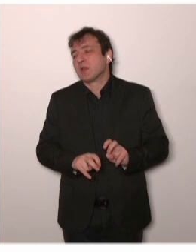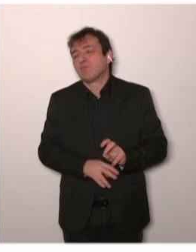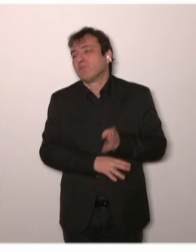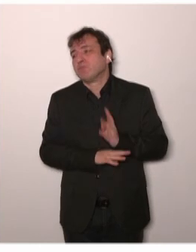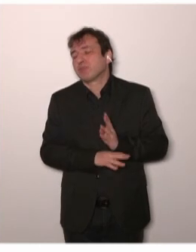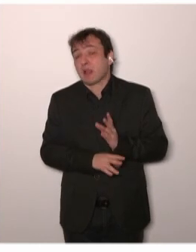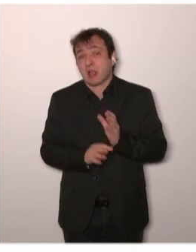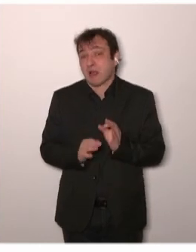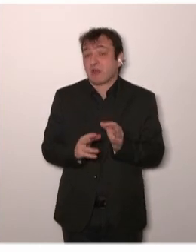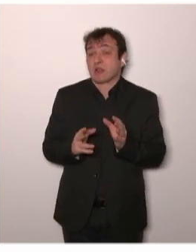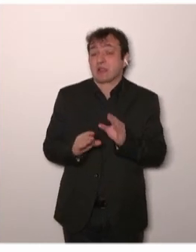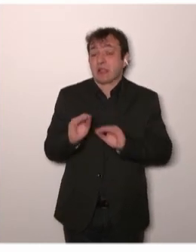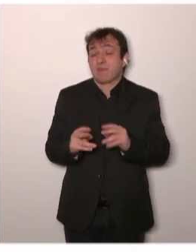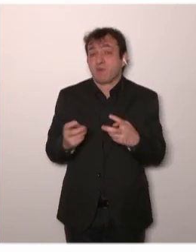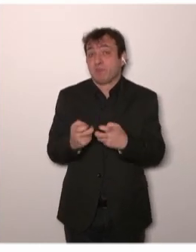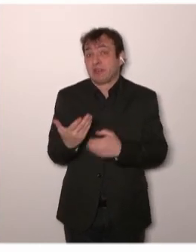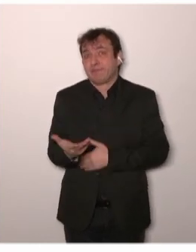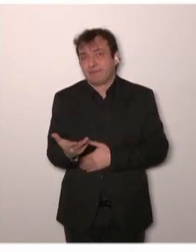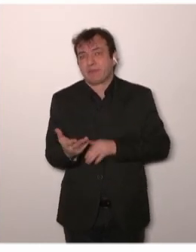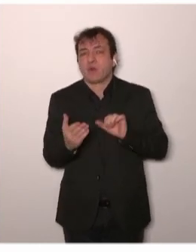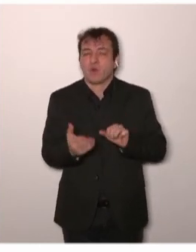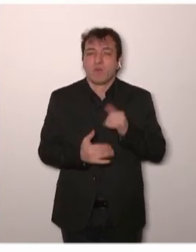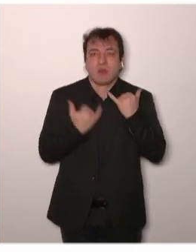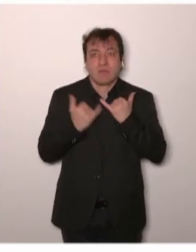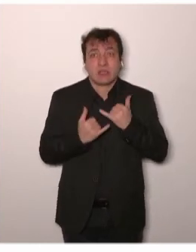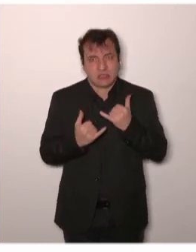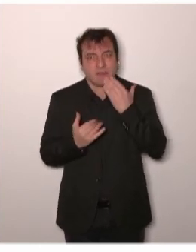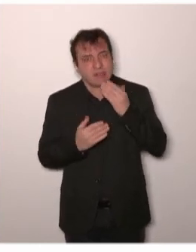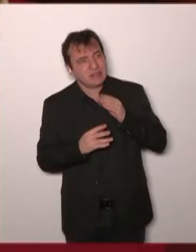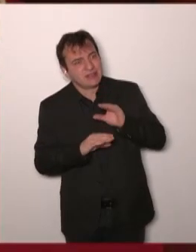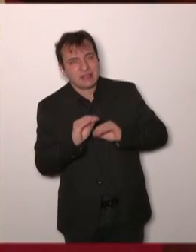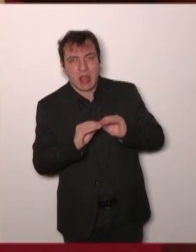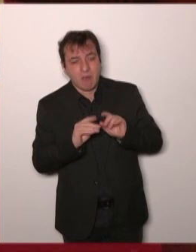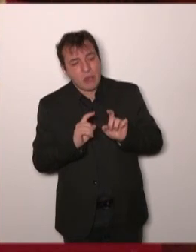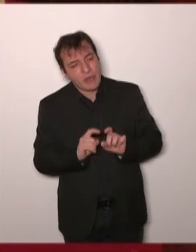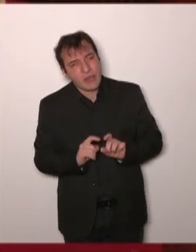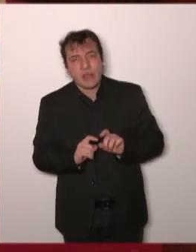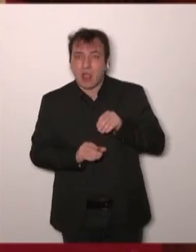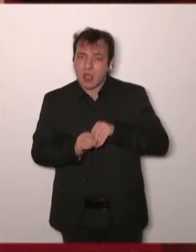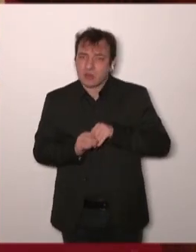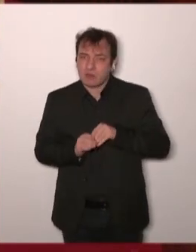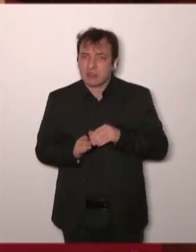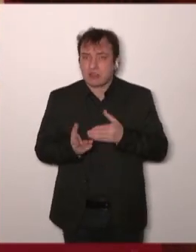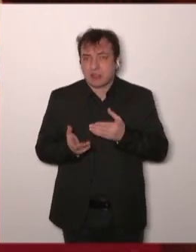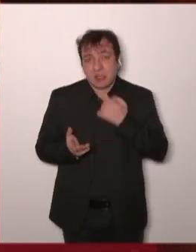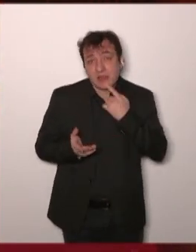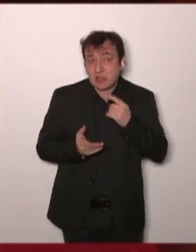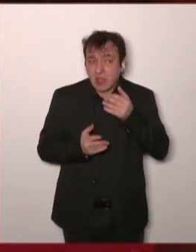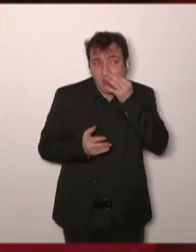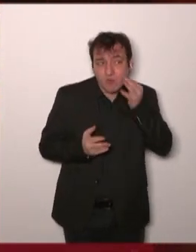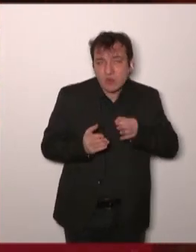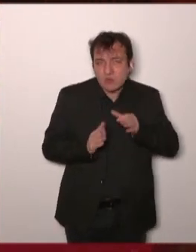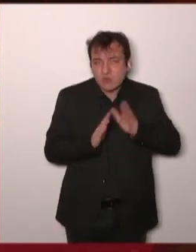could be the, what could be the savings, of course. It's less toxicity, it's savings, also, and we see that